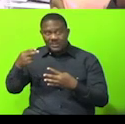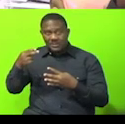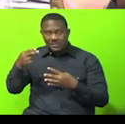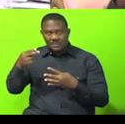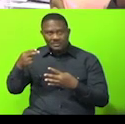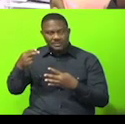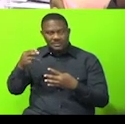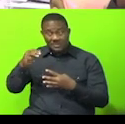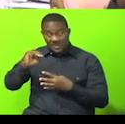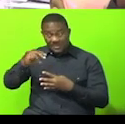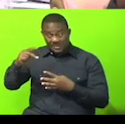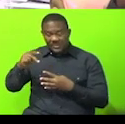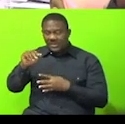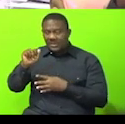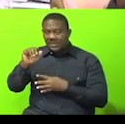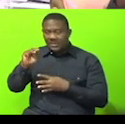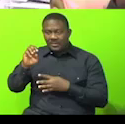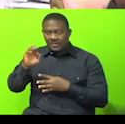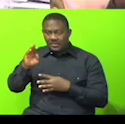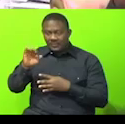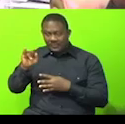independent candidate.